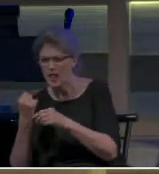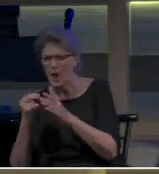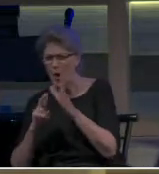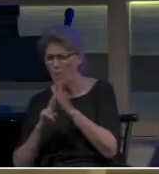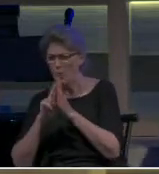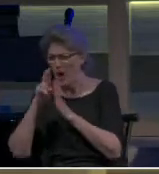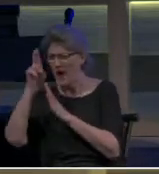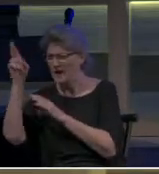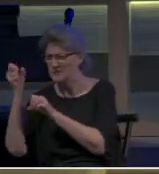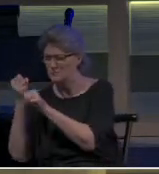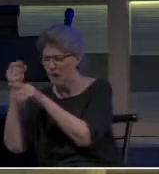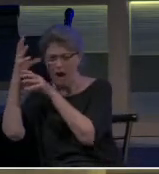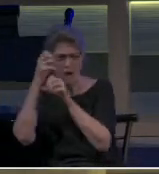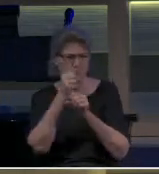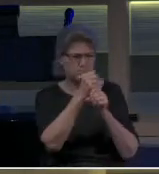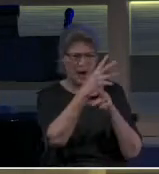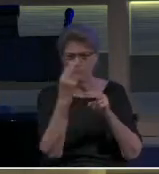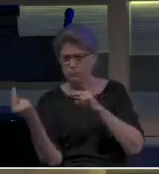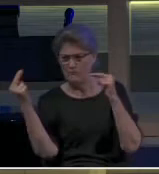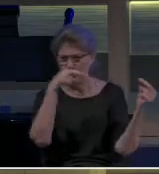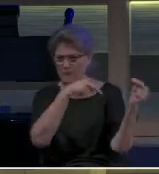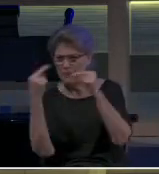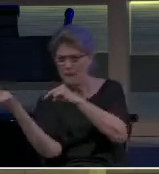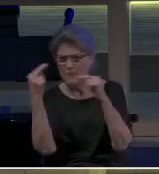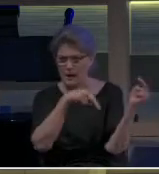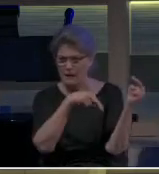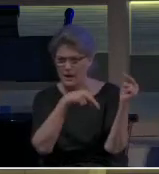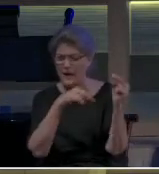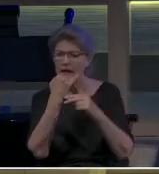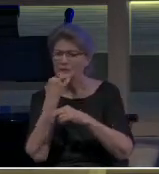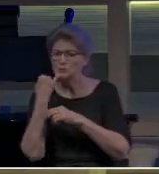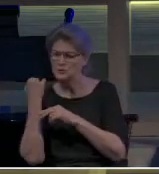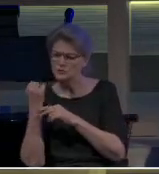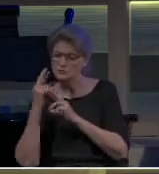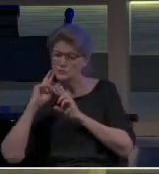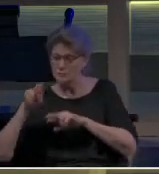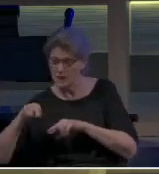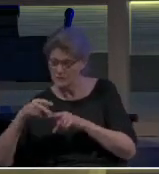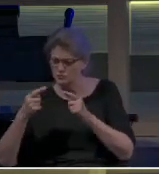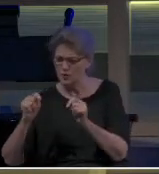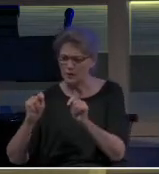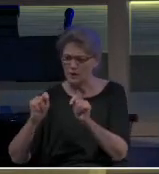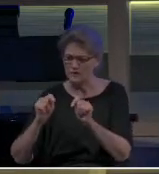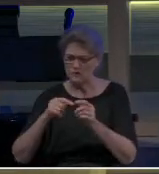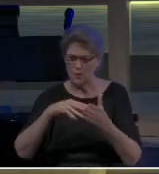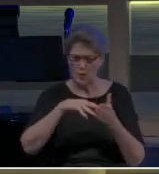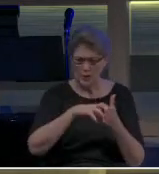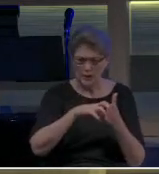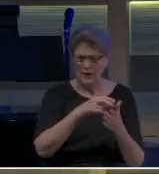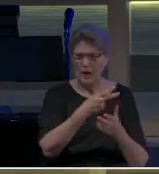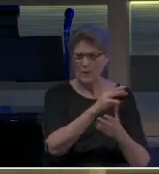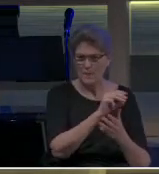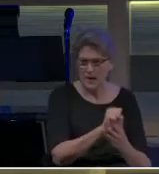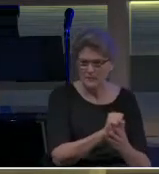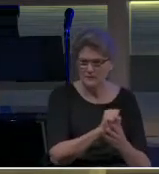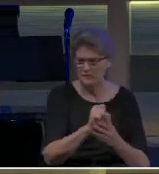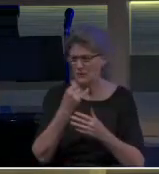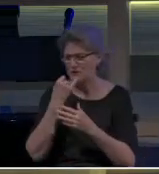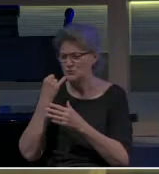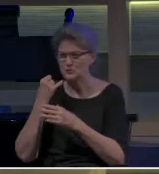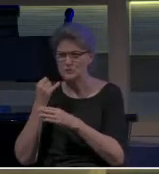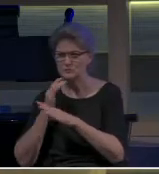the thousands of rockets that have been fired and Israel's response in trying to weaken Hamas so that they can protect